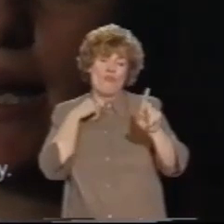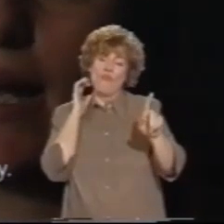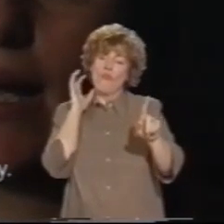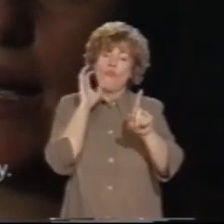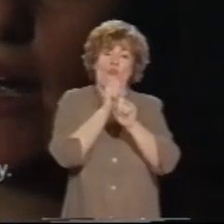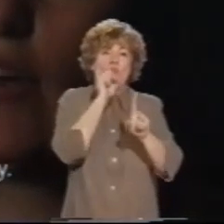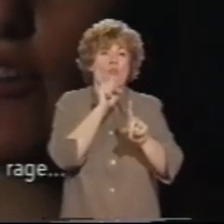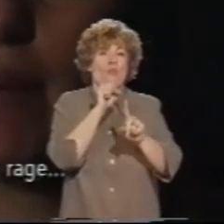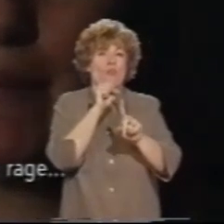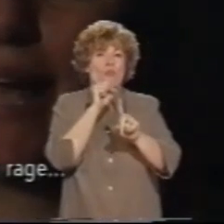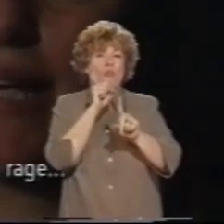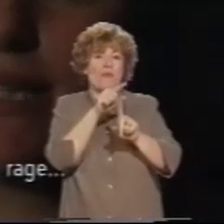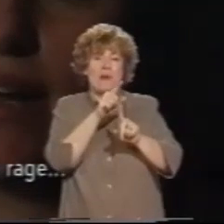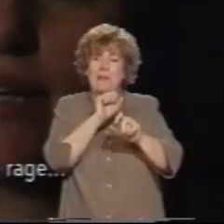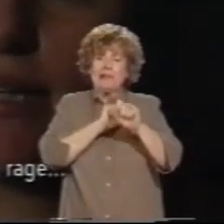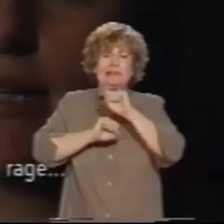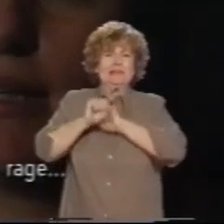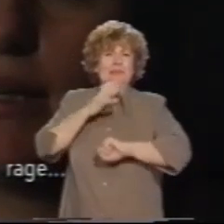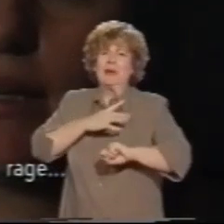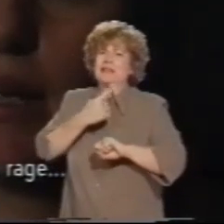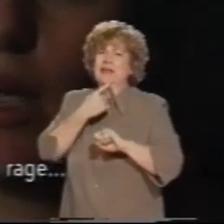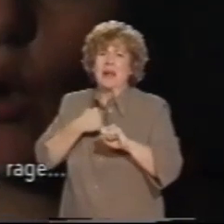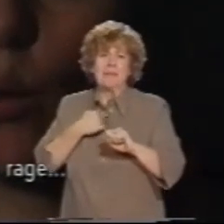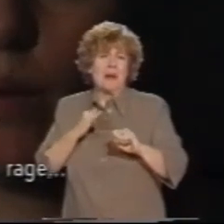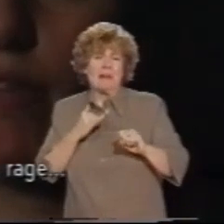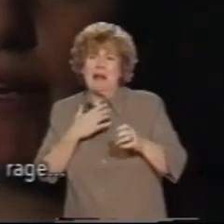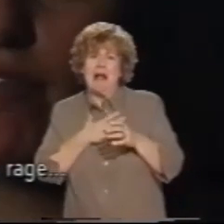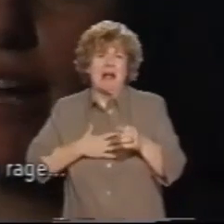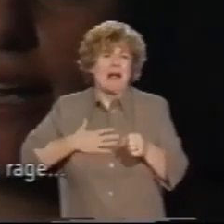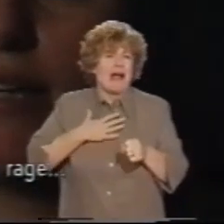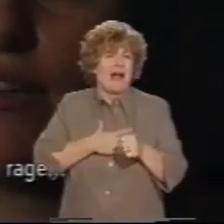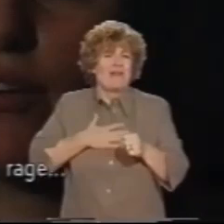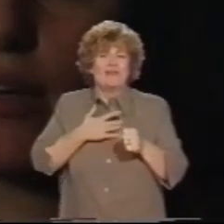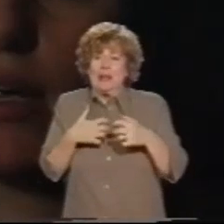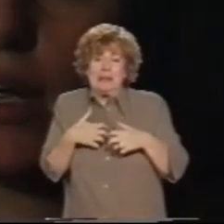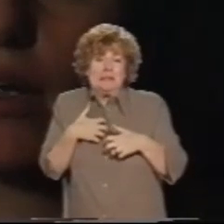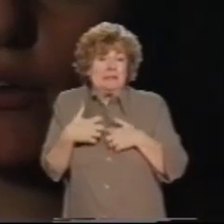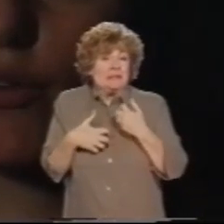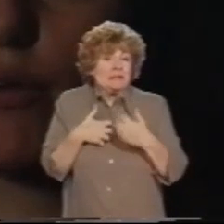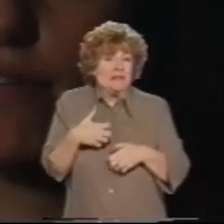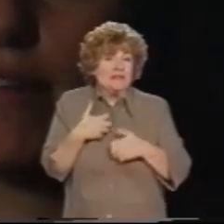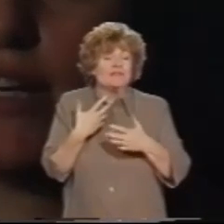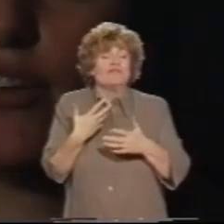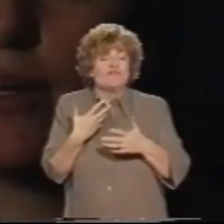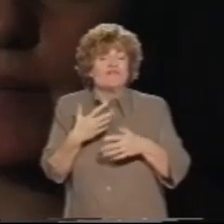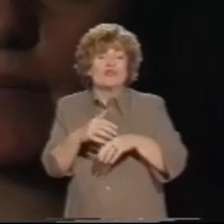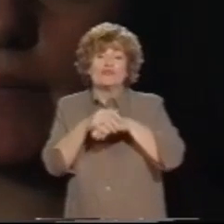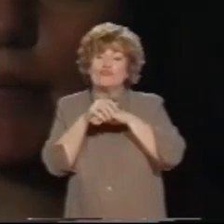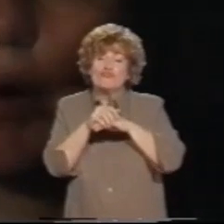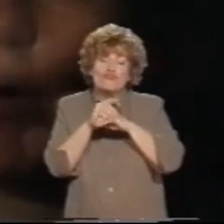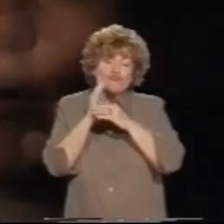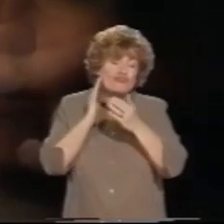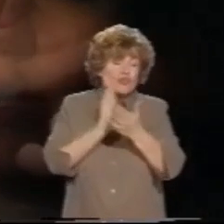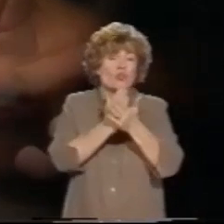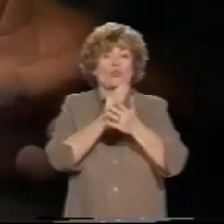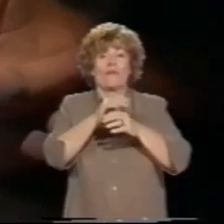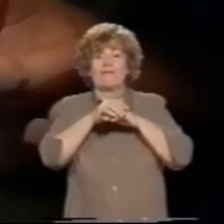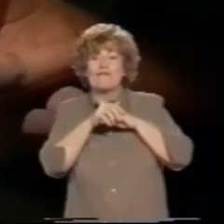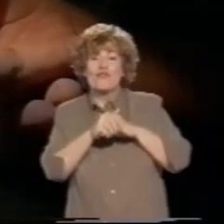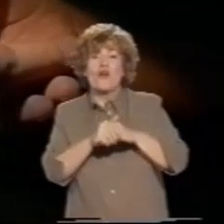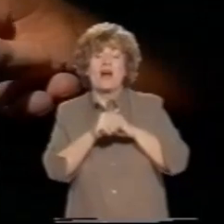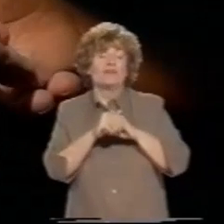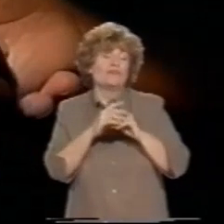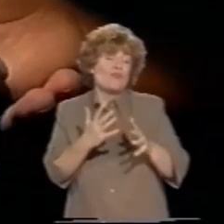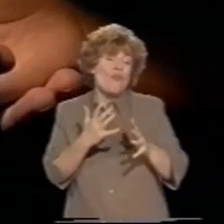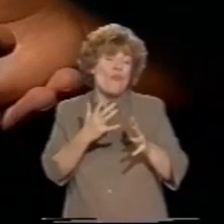say Trembling anxiety Quivering rage True friendship Or a lie